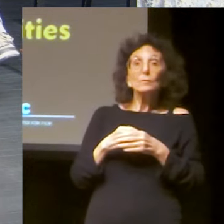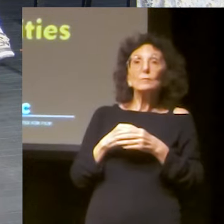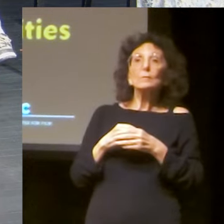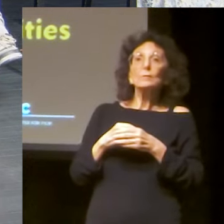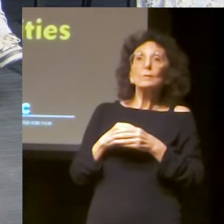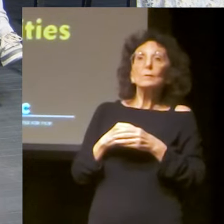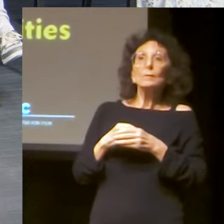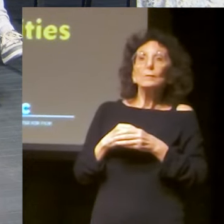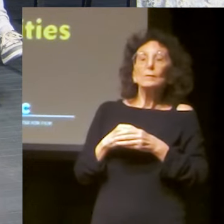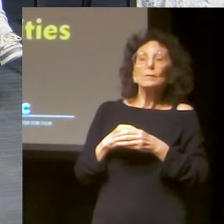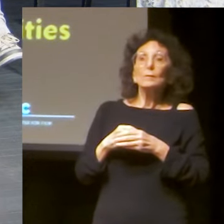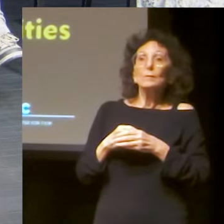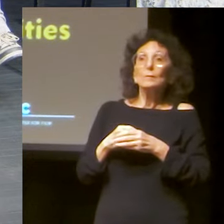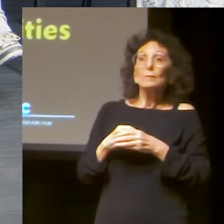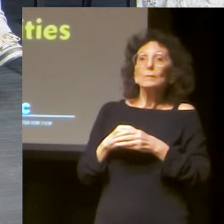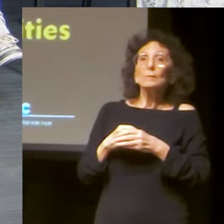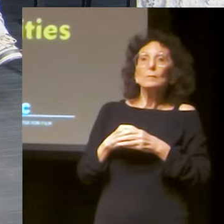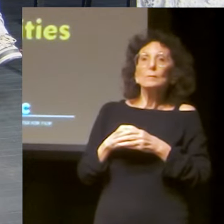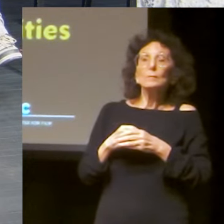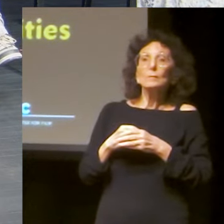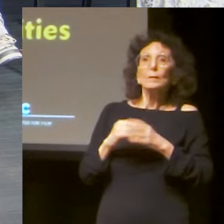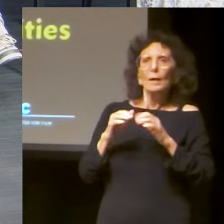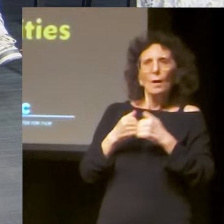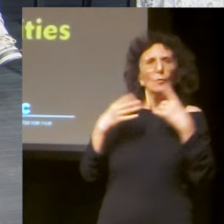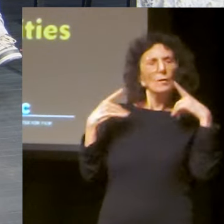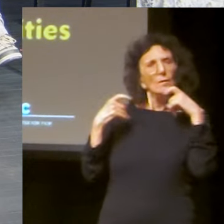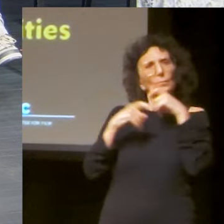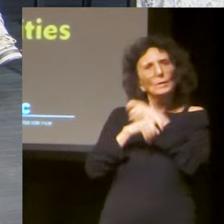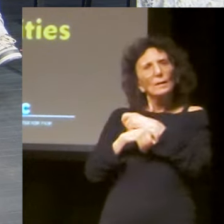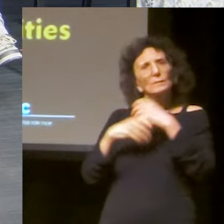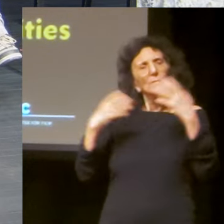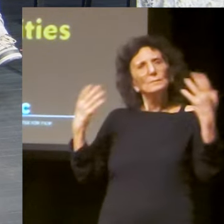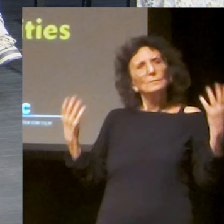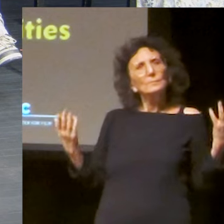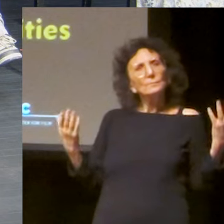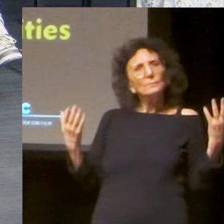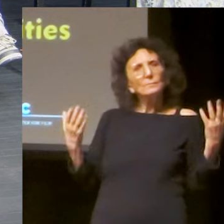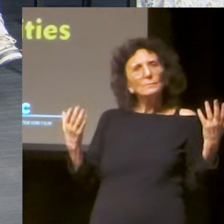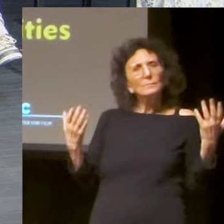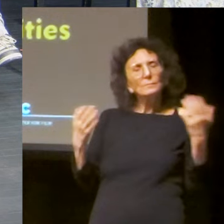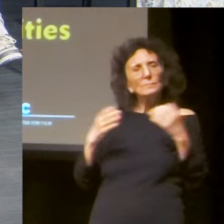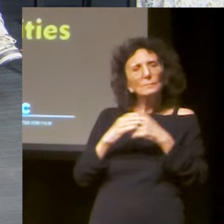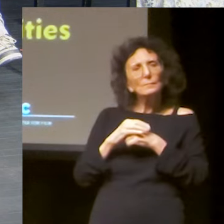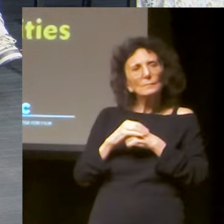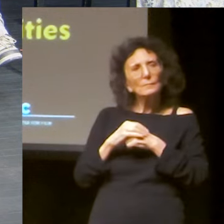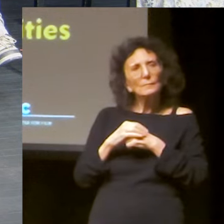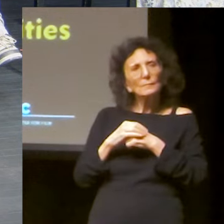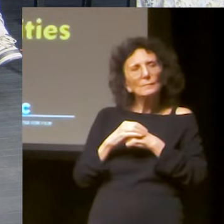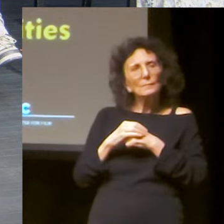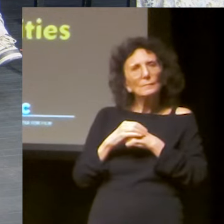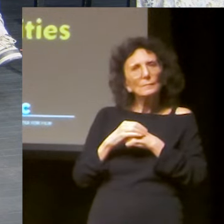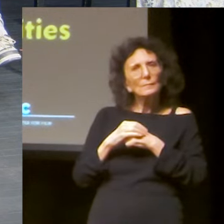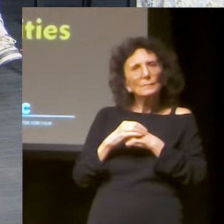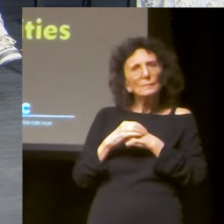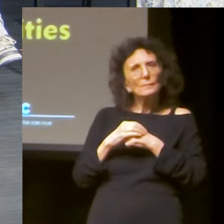too complicated or meaning no one ever gets to sort of contemplate and, and think about, um,